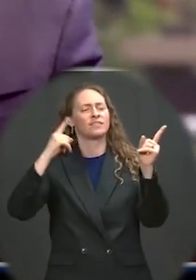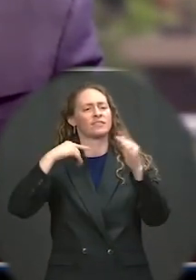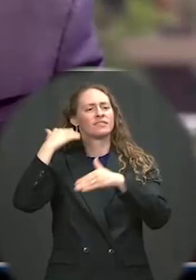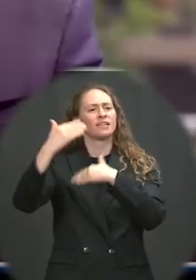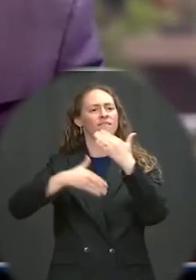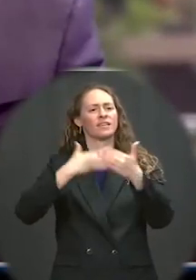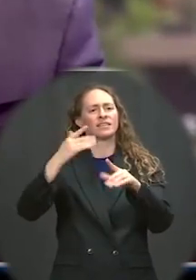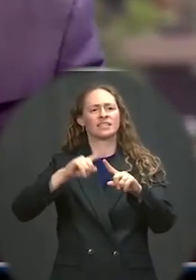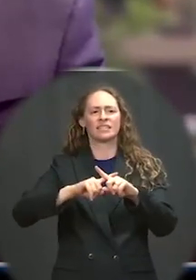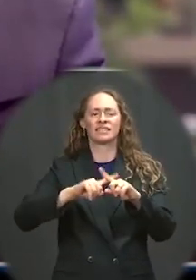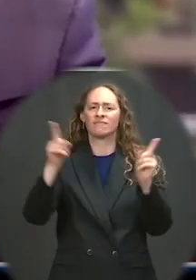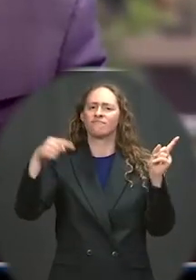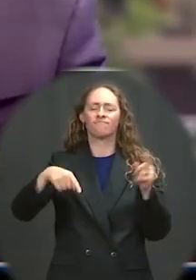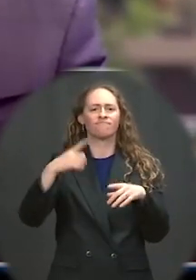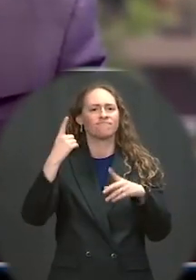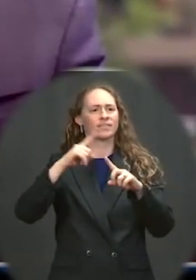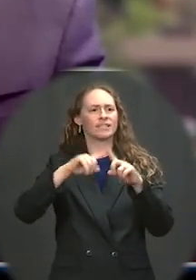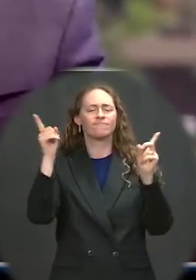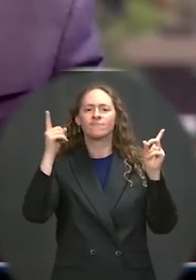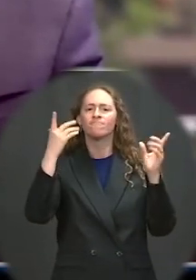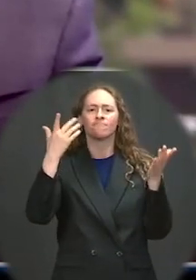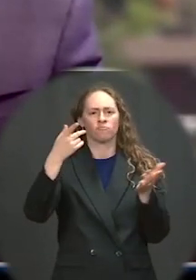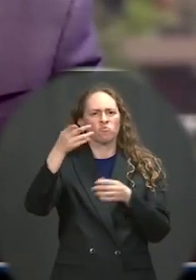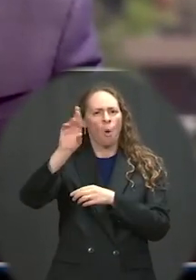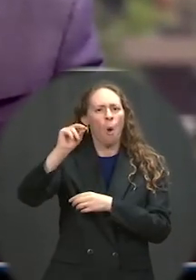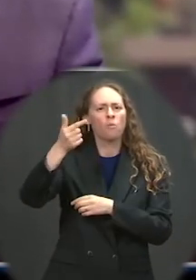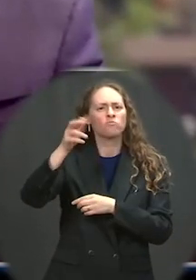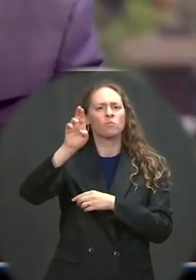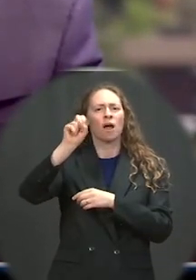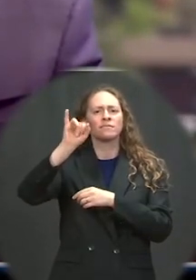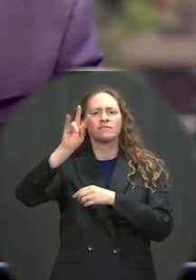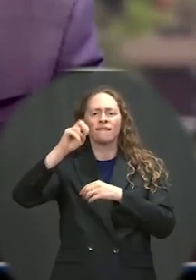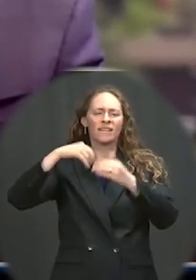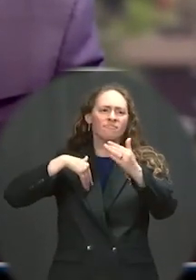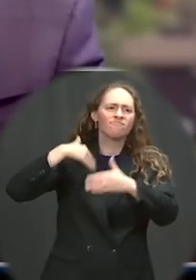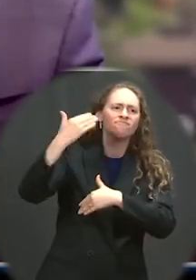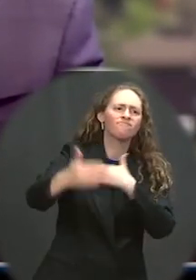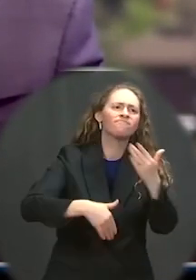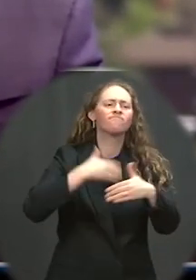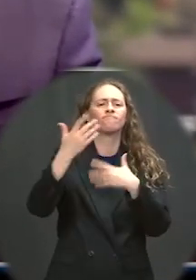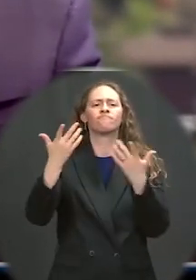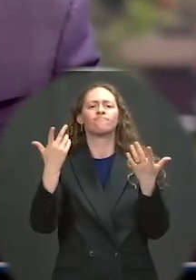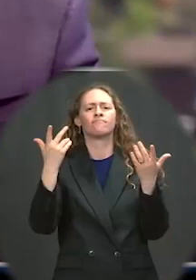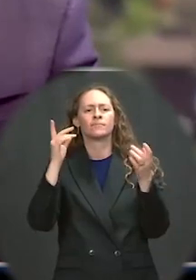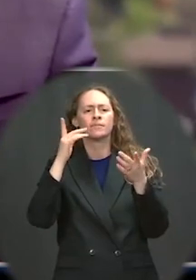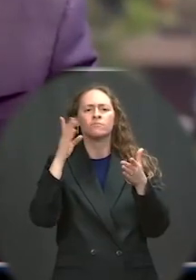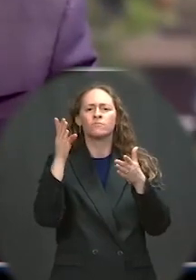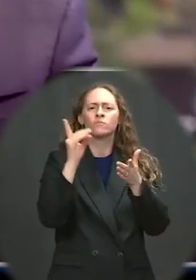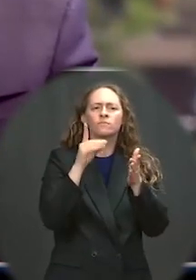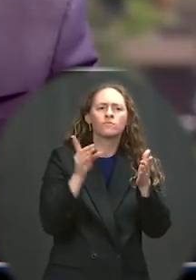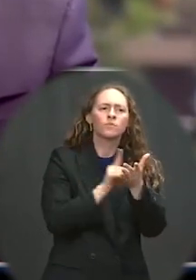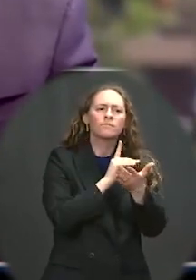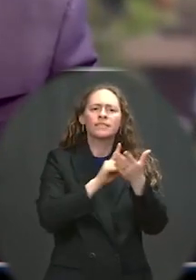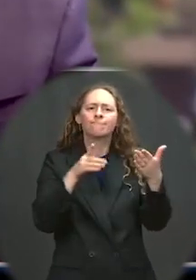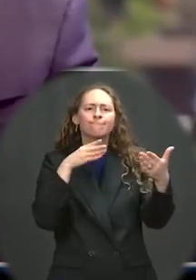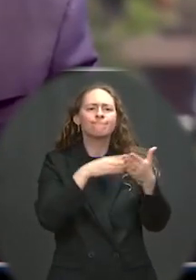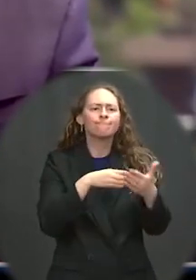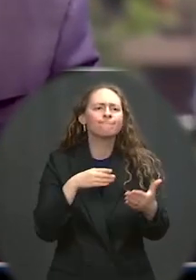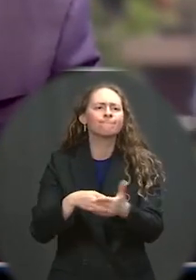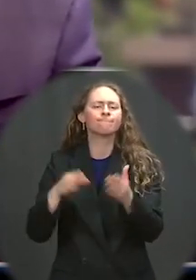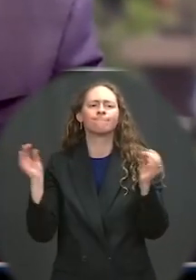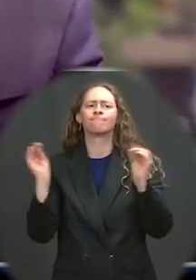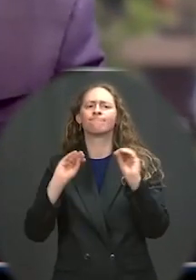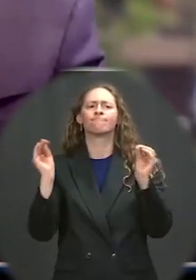best educated, least prejudiced, most open generation in American history.